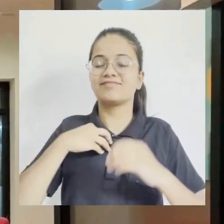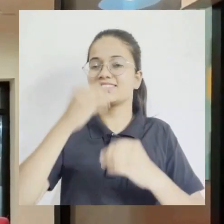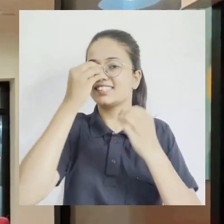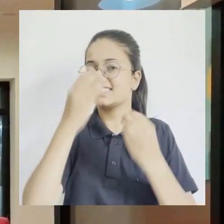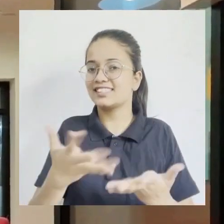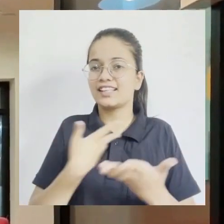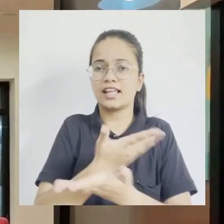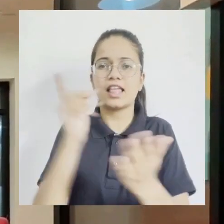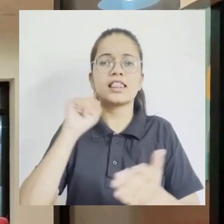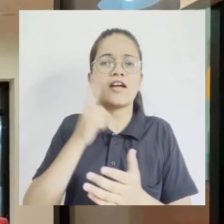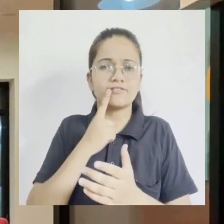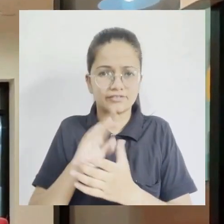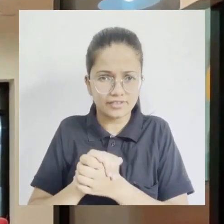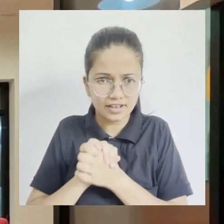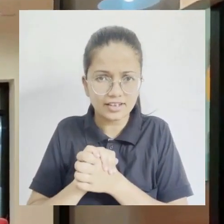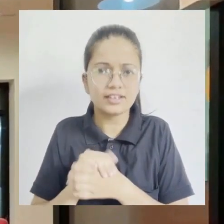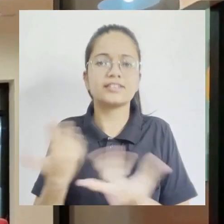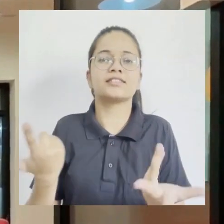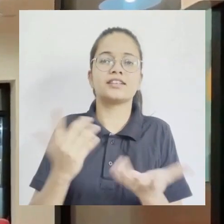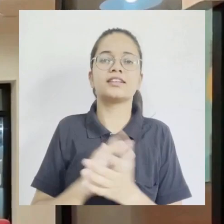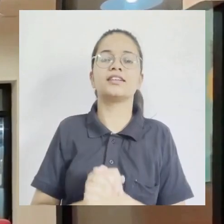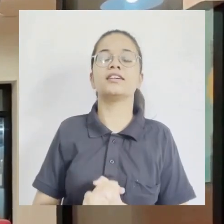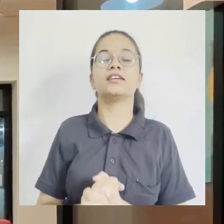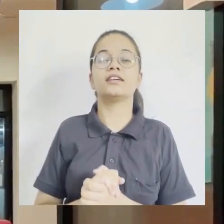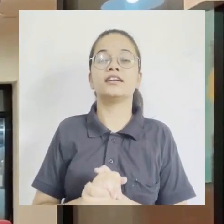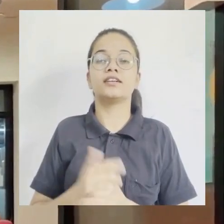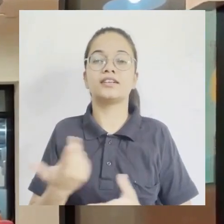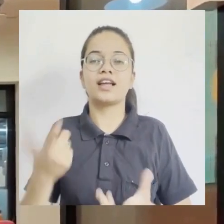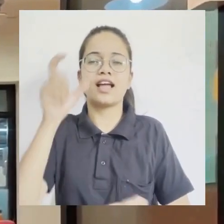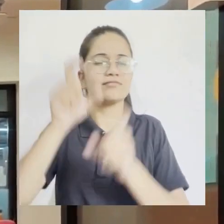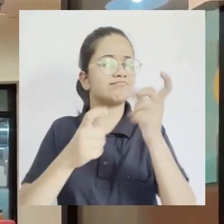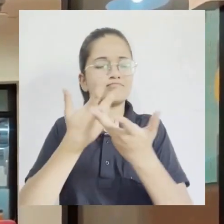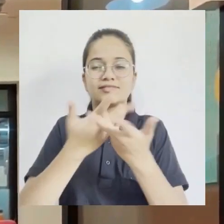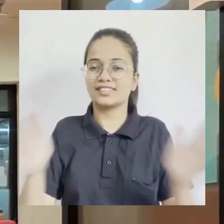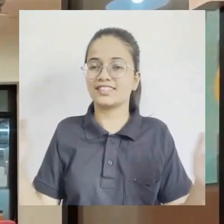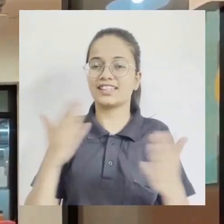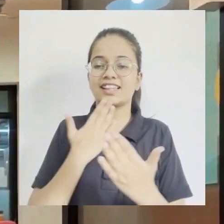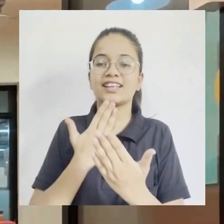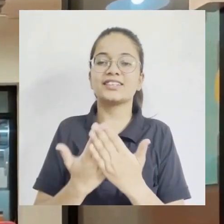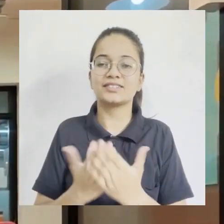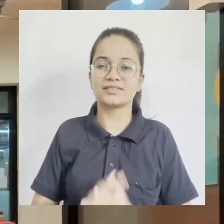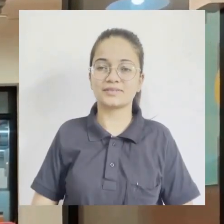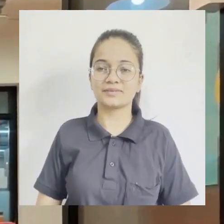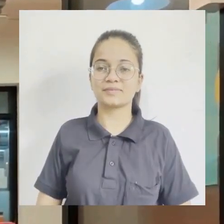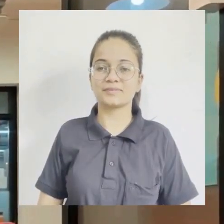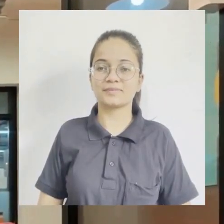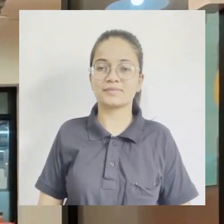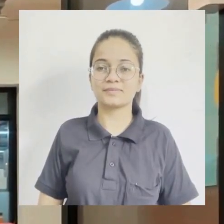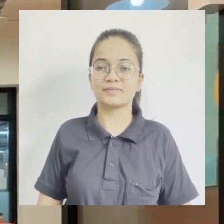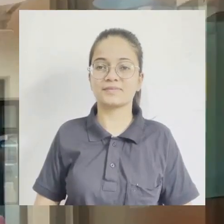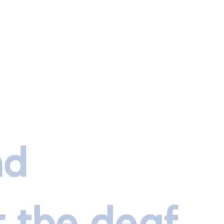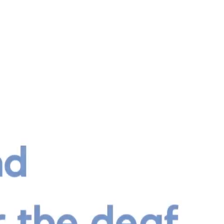get communicating with either your deaf friends or your hearing friend. So please go ahead. Thank you.